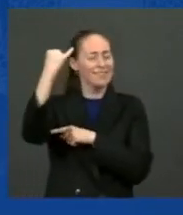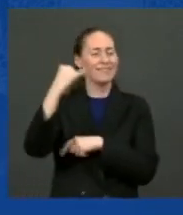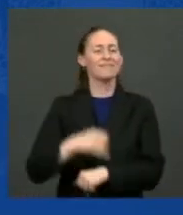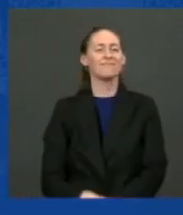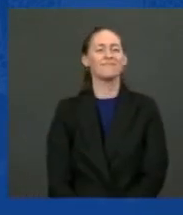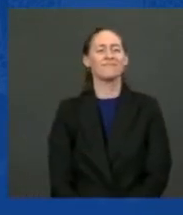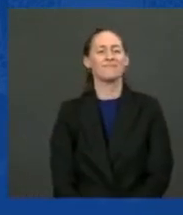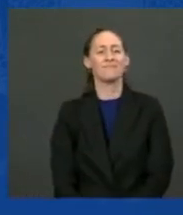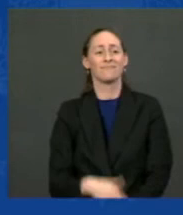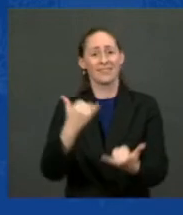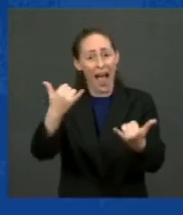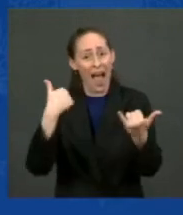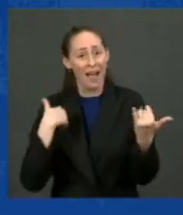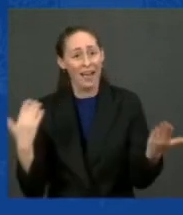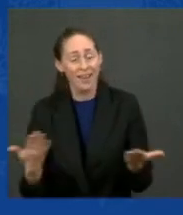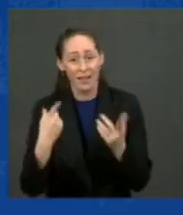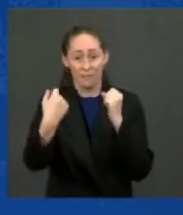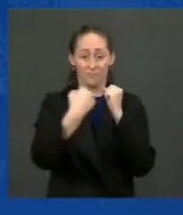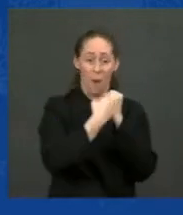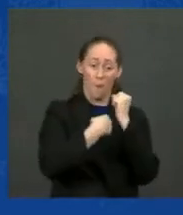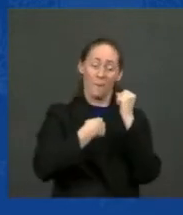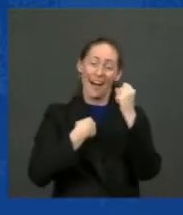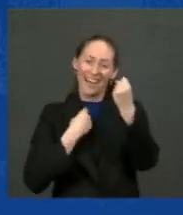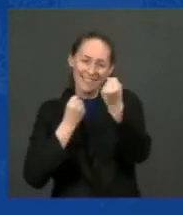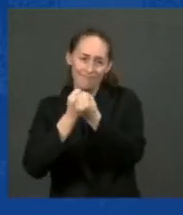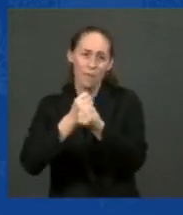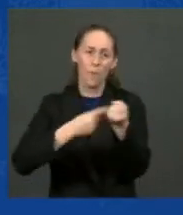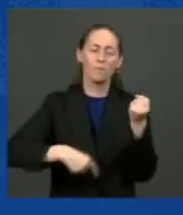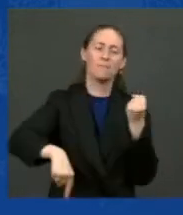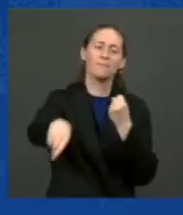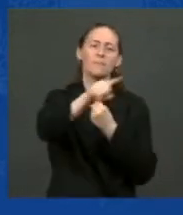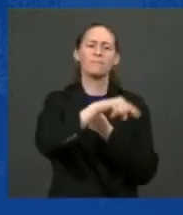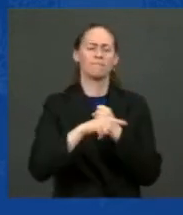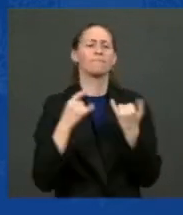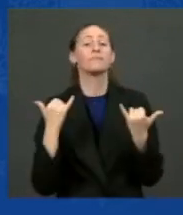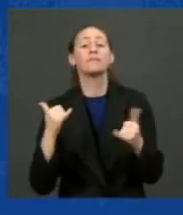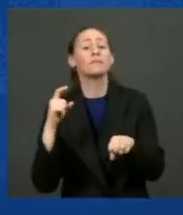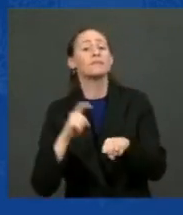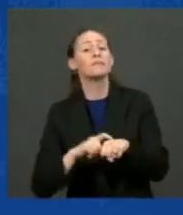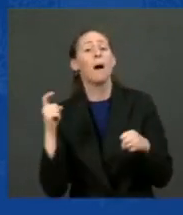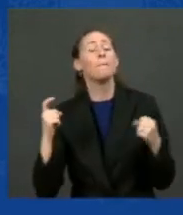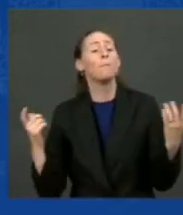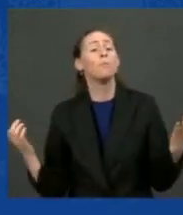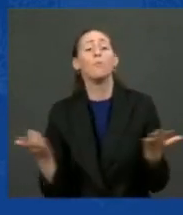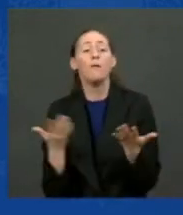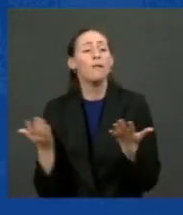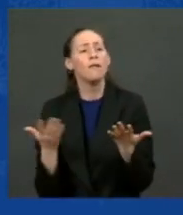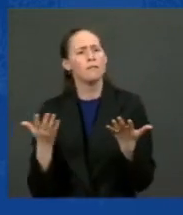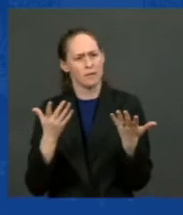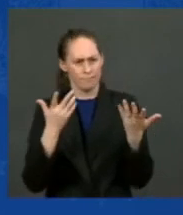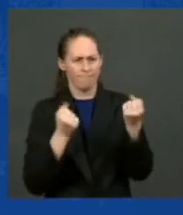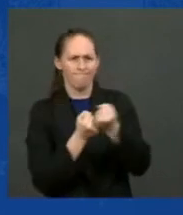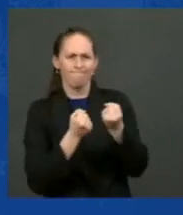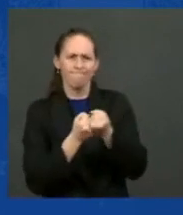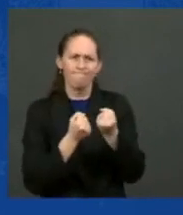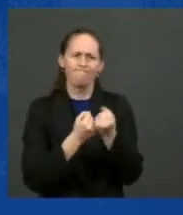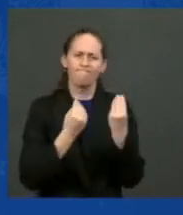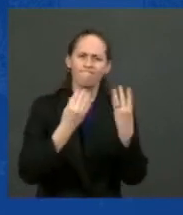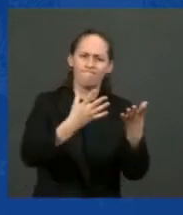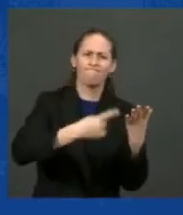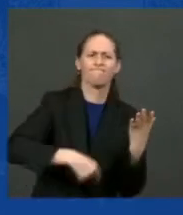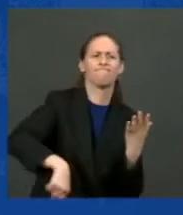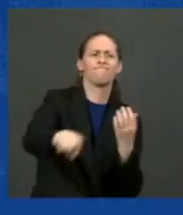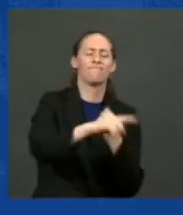Look, it's now time to deliver. Let me close with this. The world's watching. Not a joke.